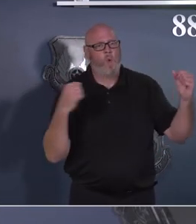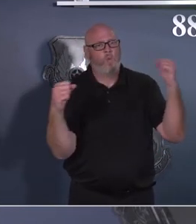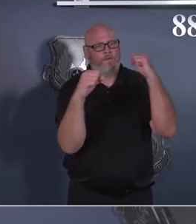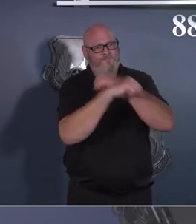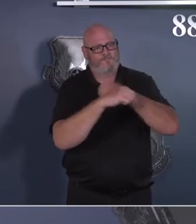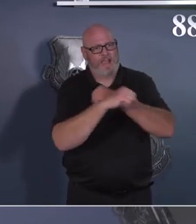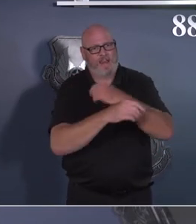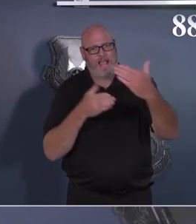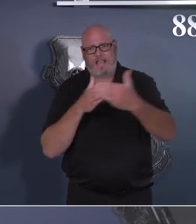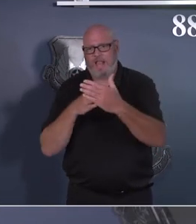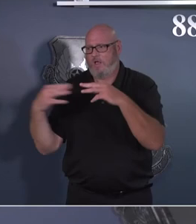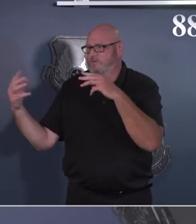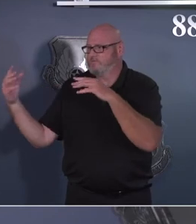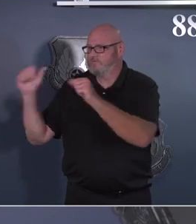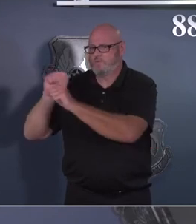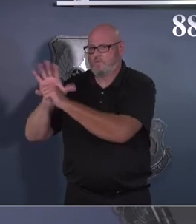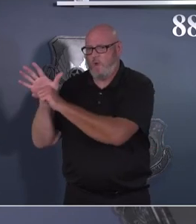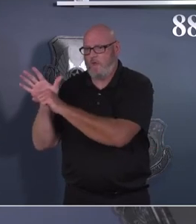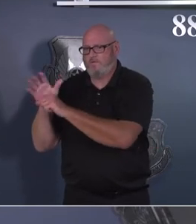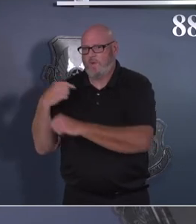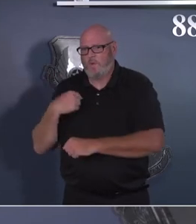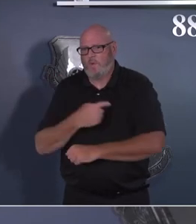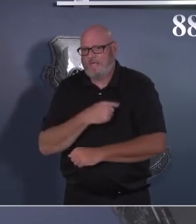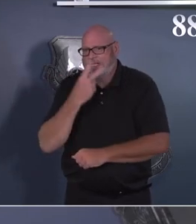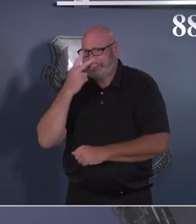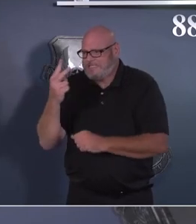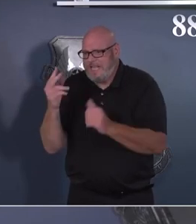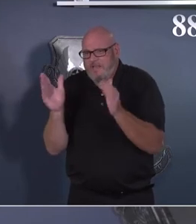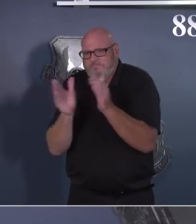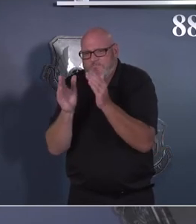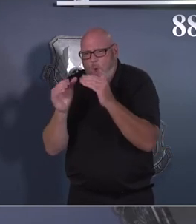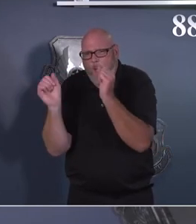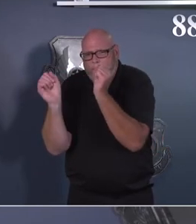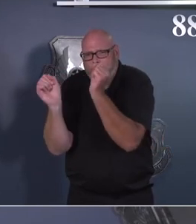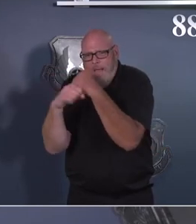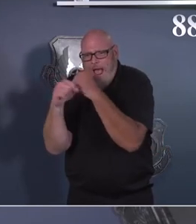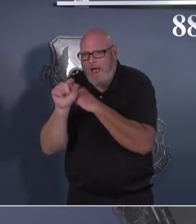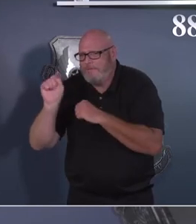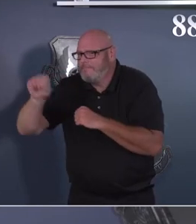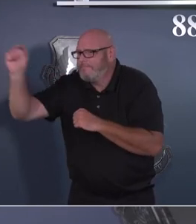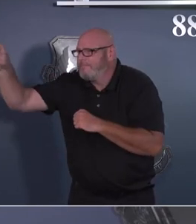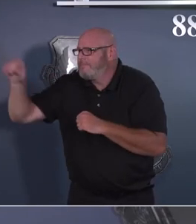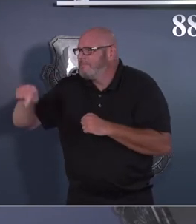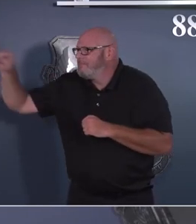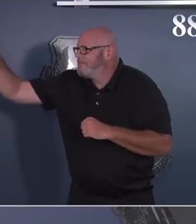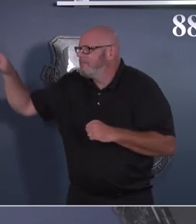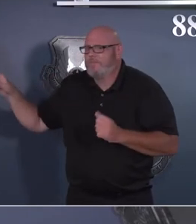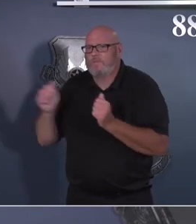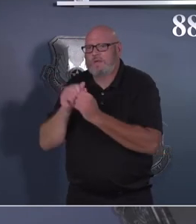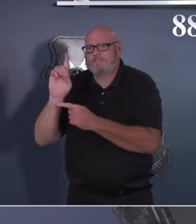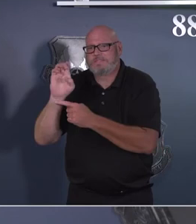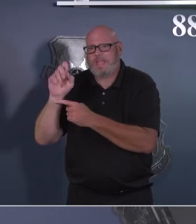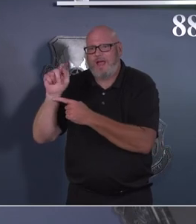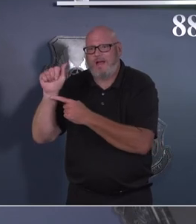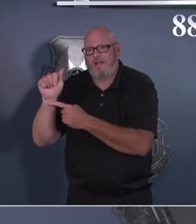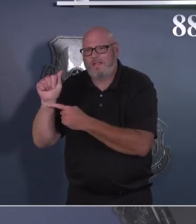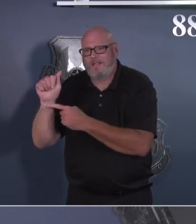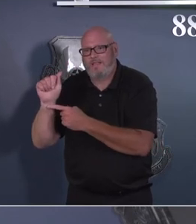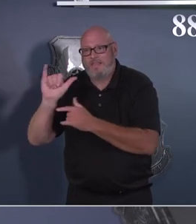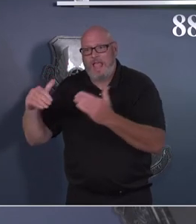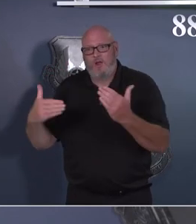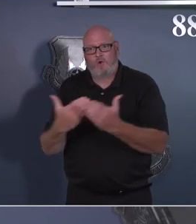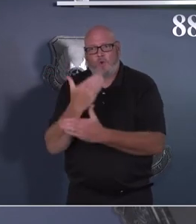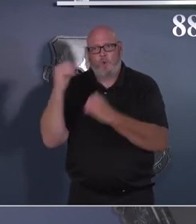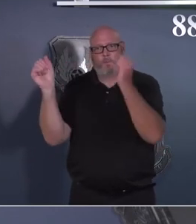little mini battles that we've been fighting along the way and the Delta variant has won. But I don't say that flippantly, and I know war is a